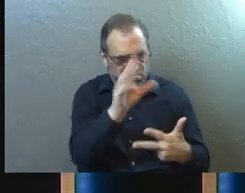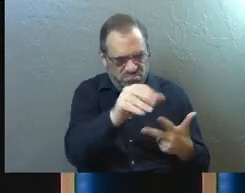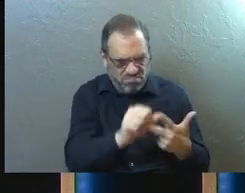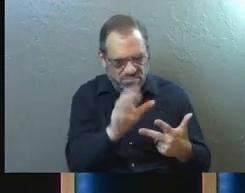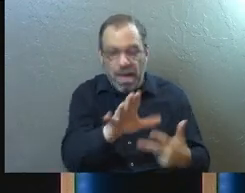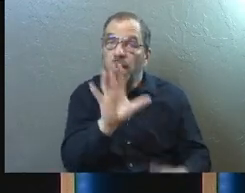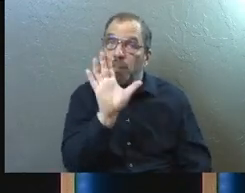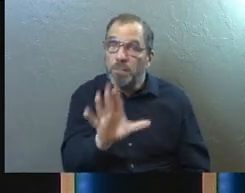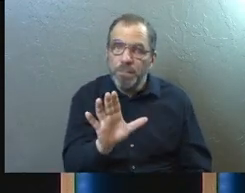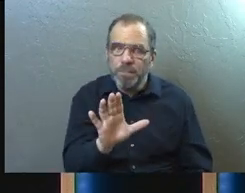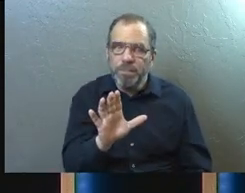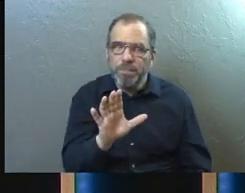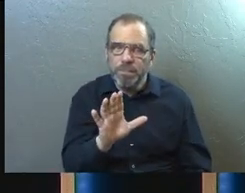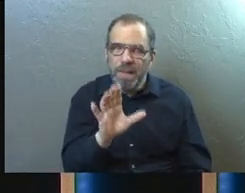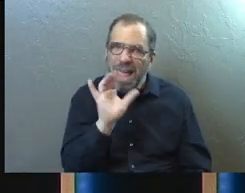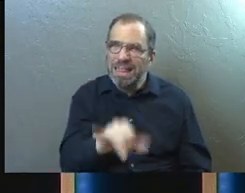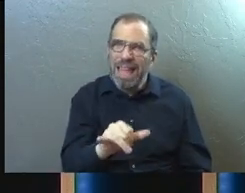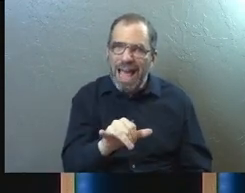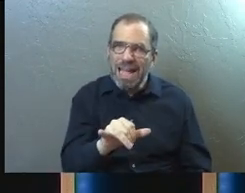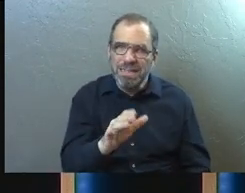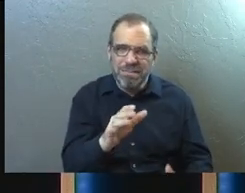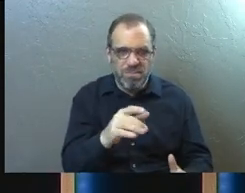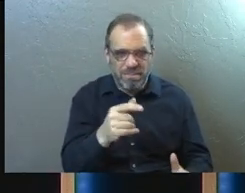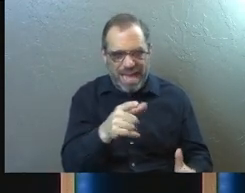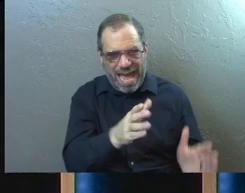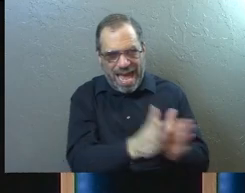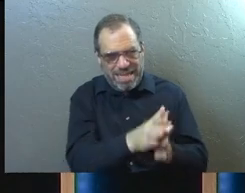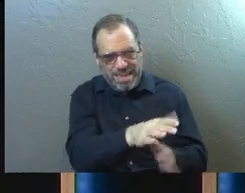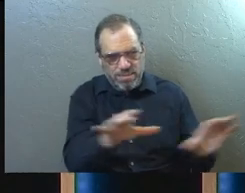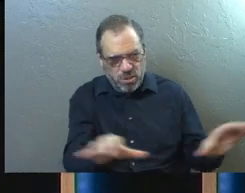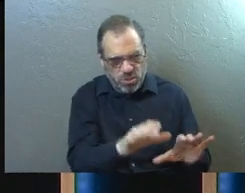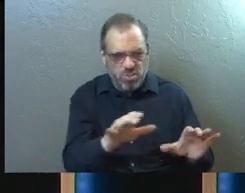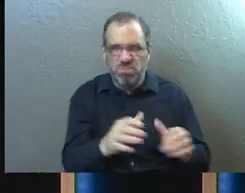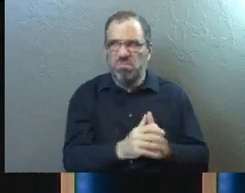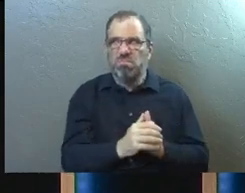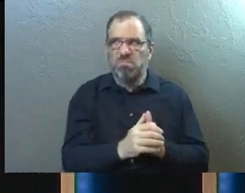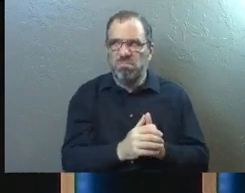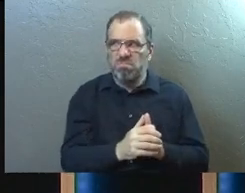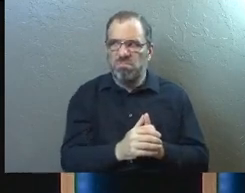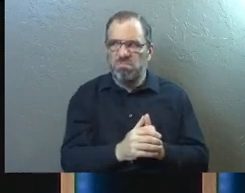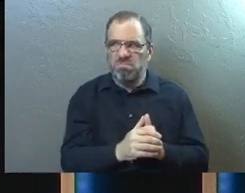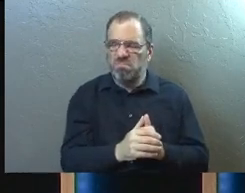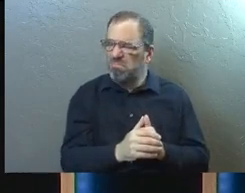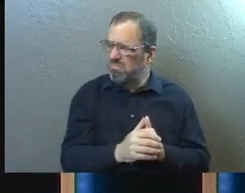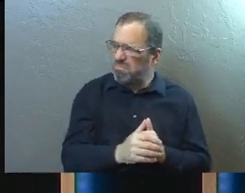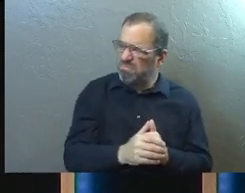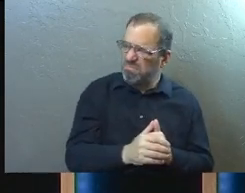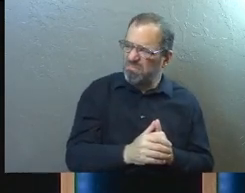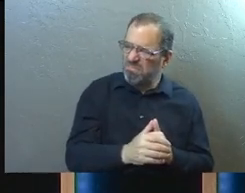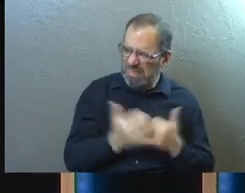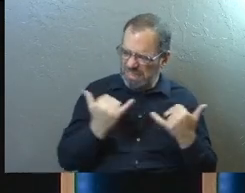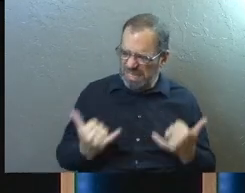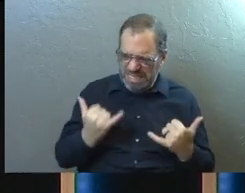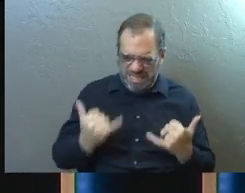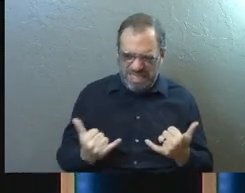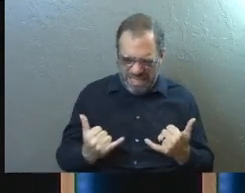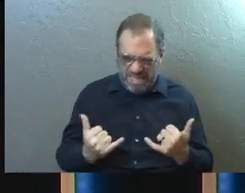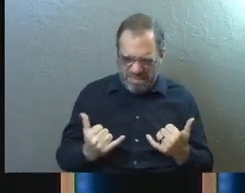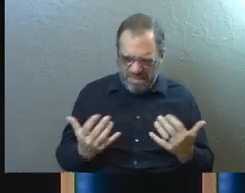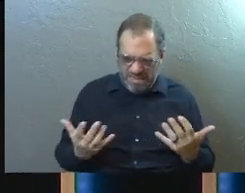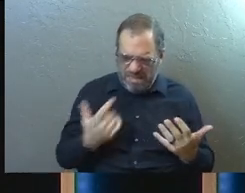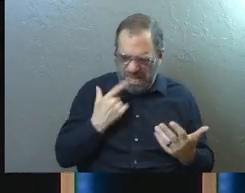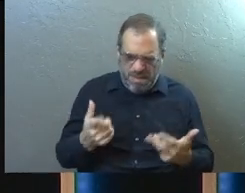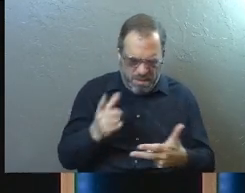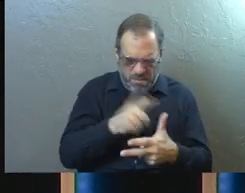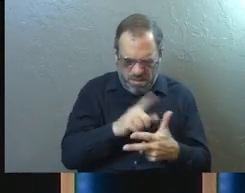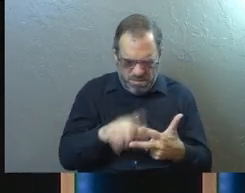it's really interesting that this is what's been asked of them. And I'm kind of asking myself the question, if in modern times, what would